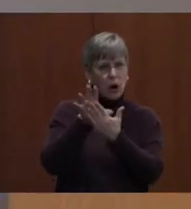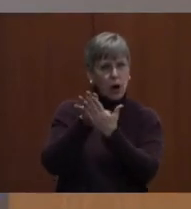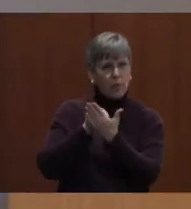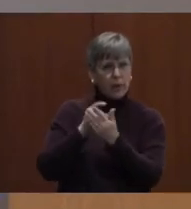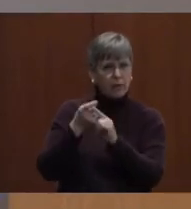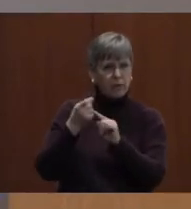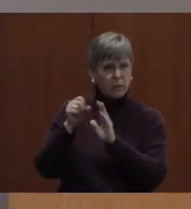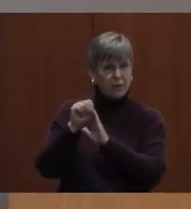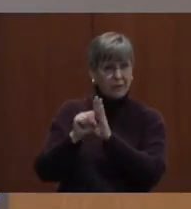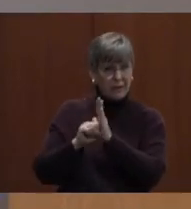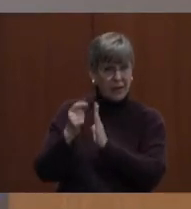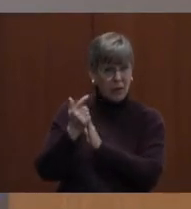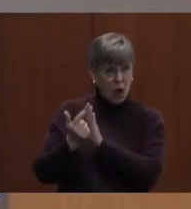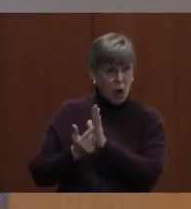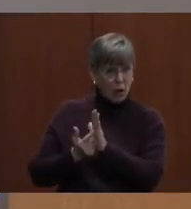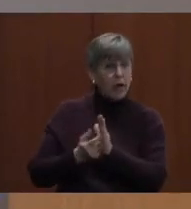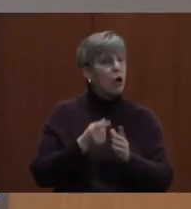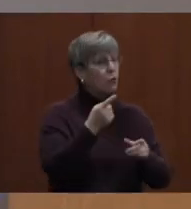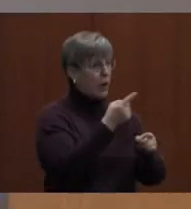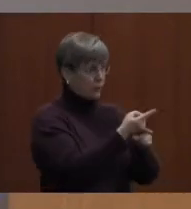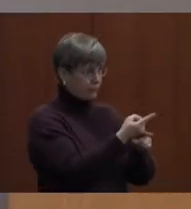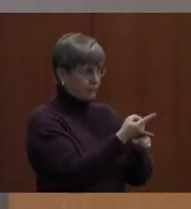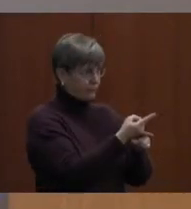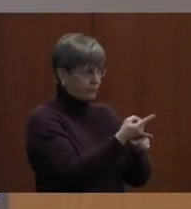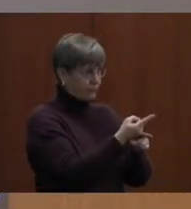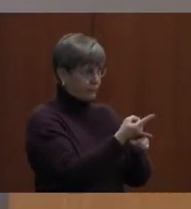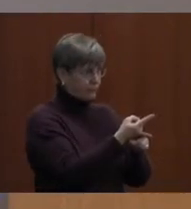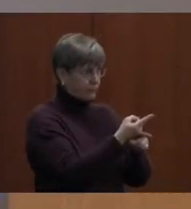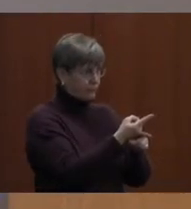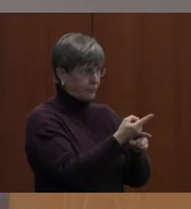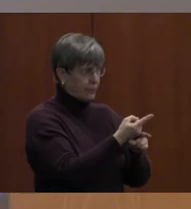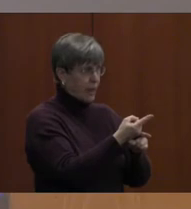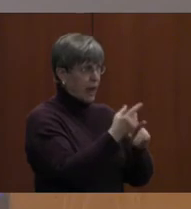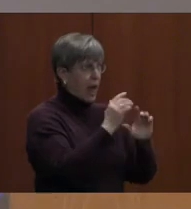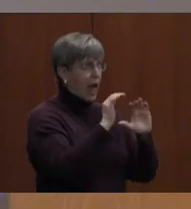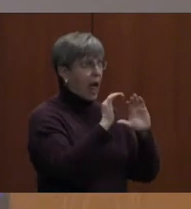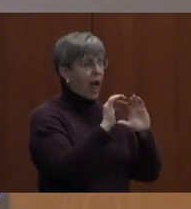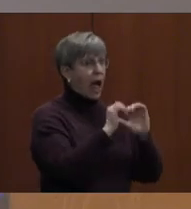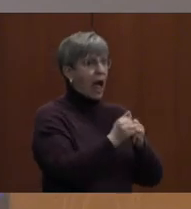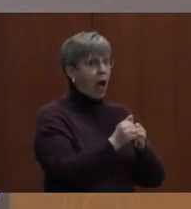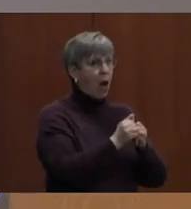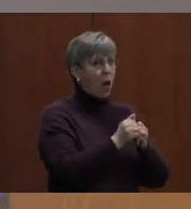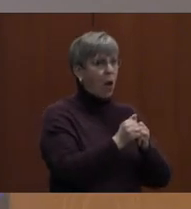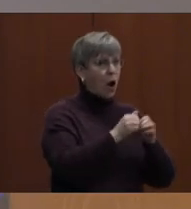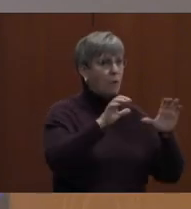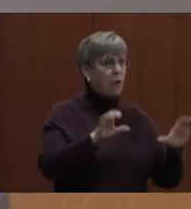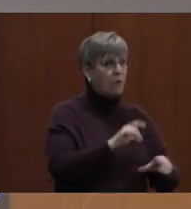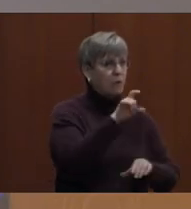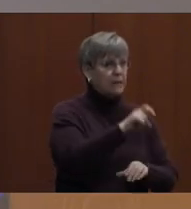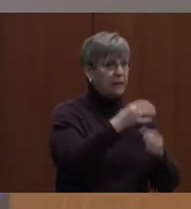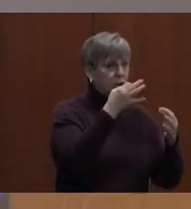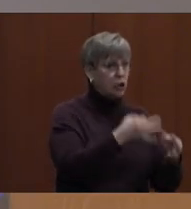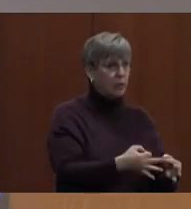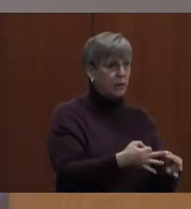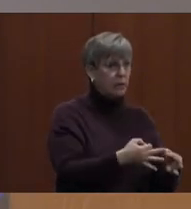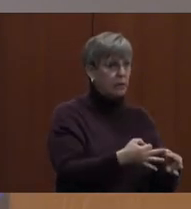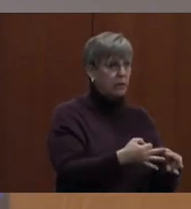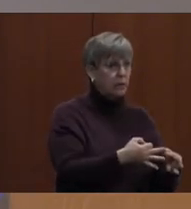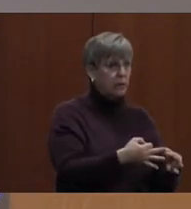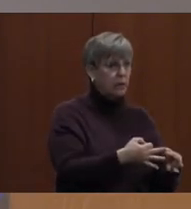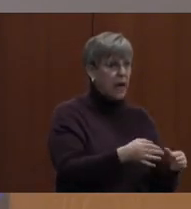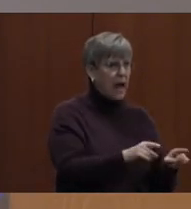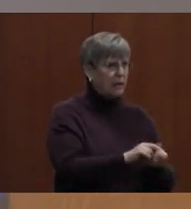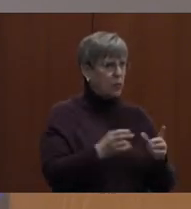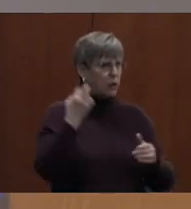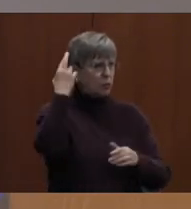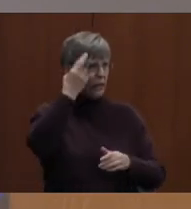off of whatever state law is. Correct. How are performance needs determined as well as what's